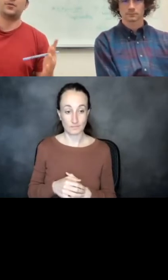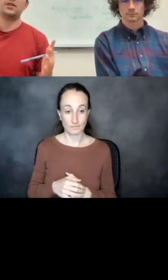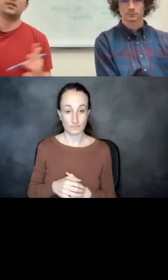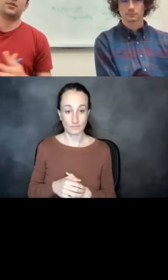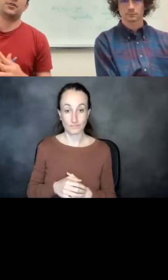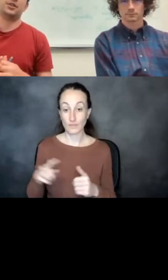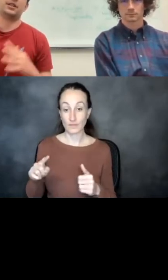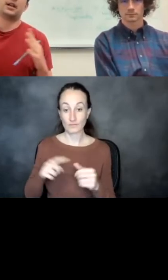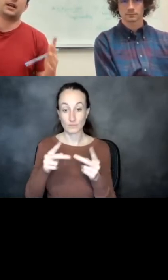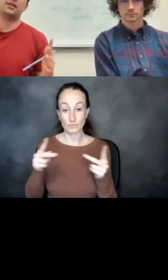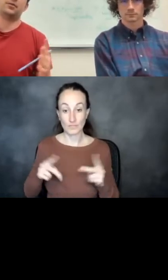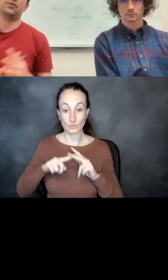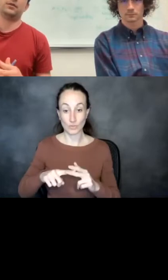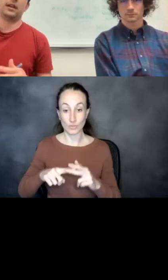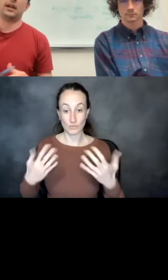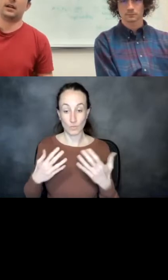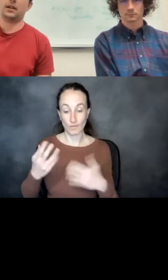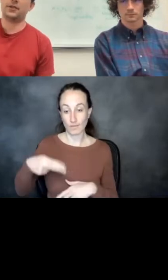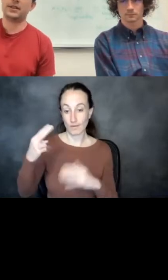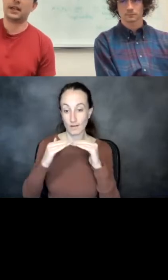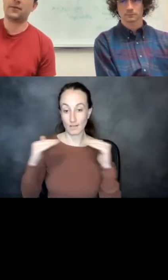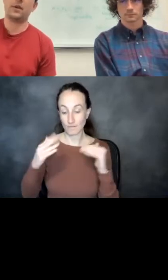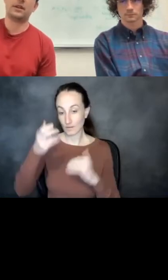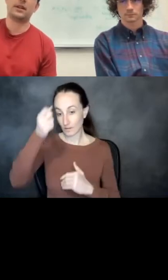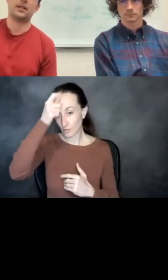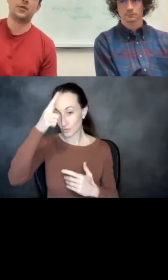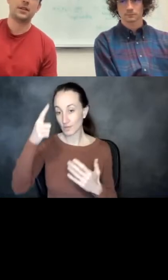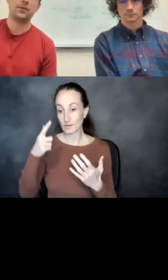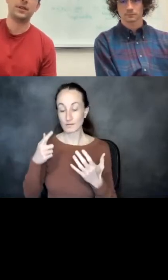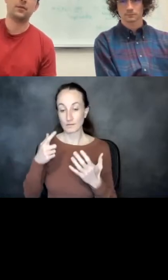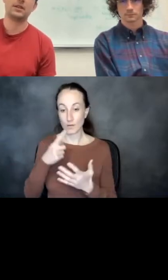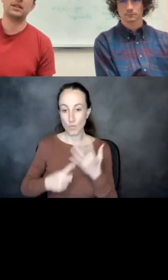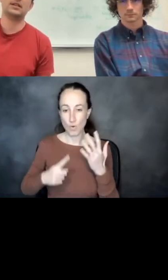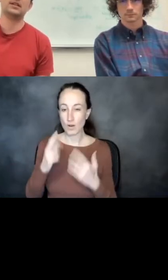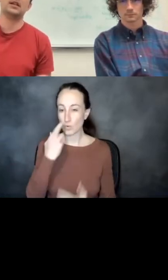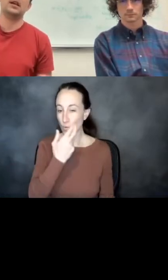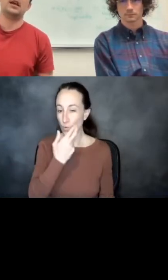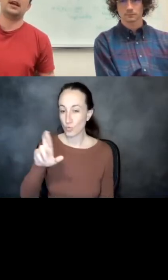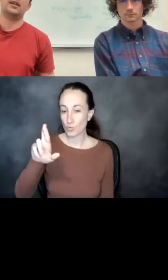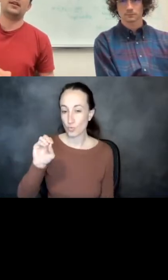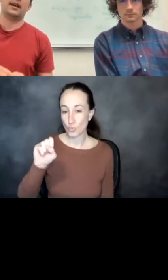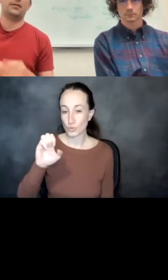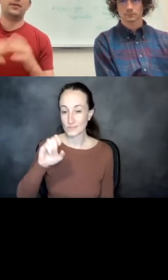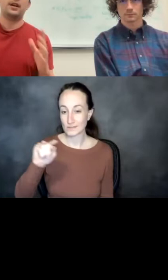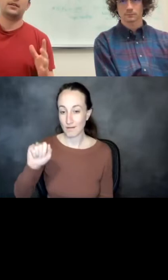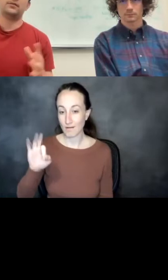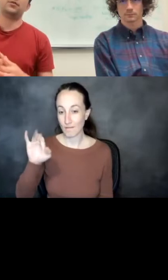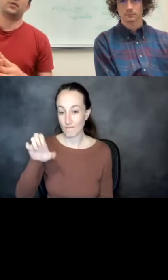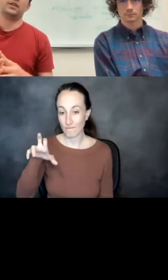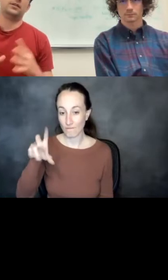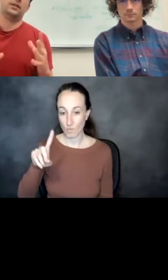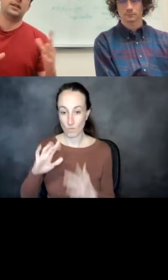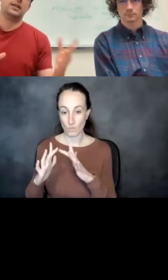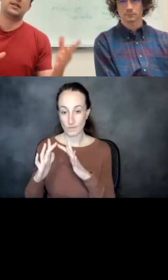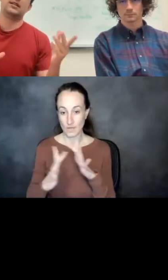place to start is just a high level understanding of what the Rosetta Fold network does. And at a very high level,